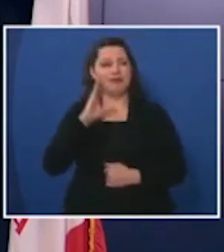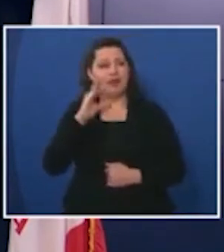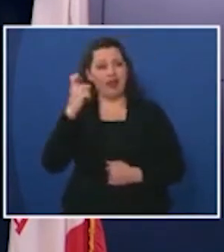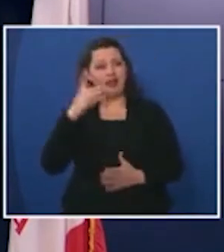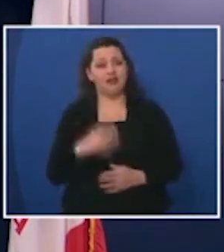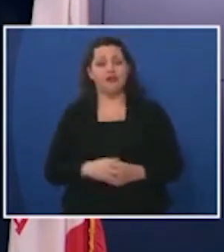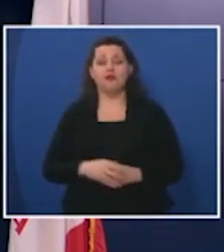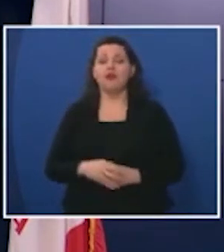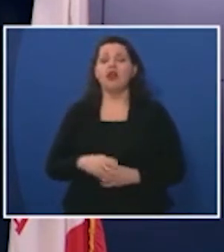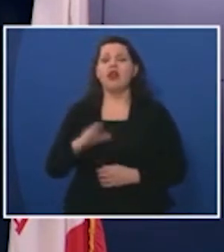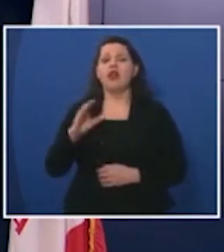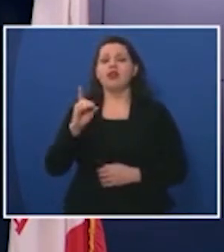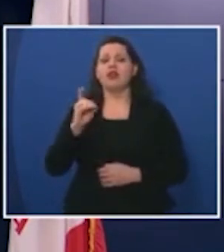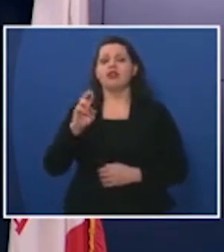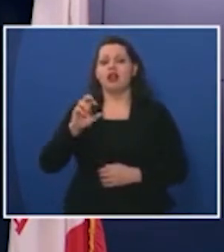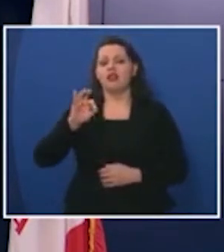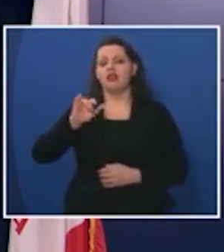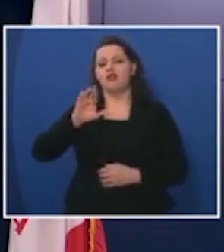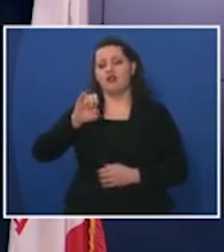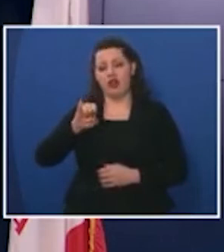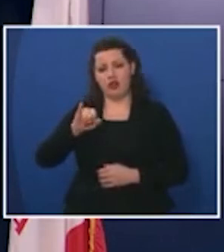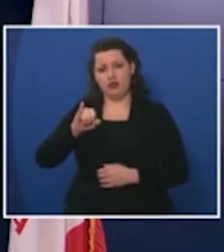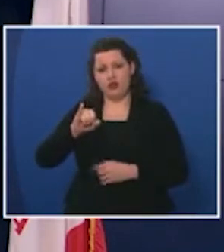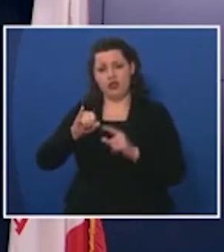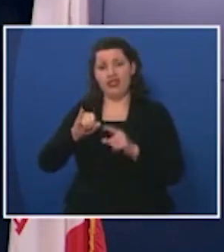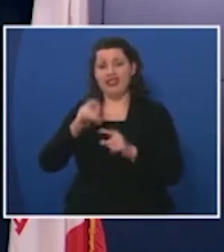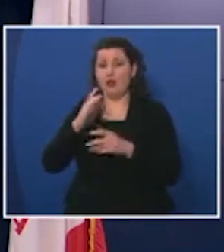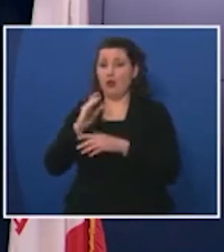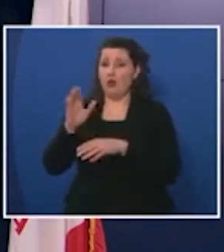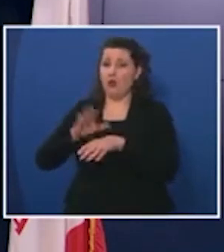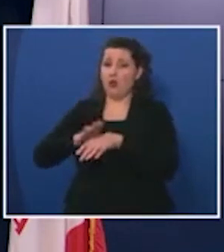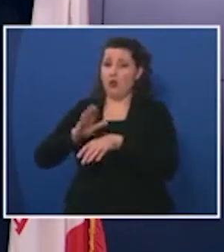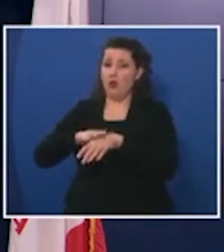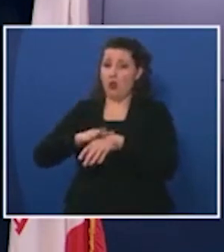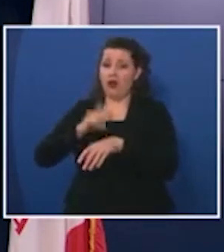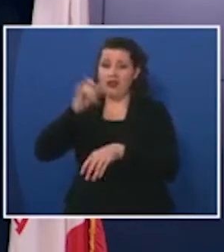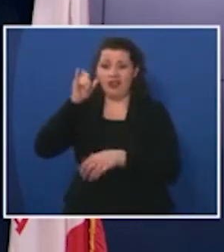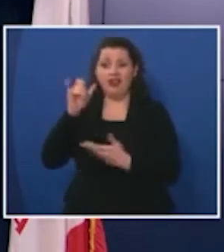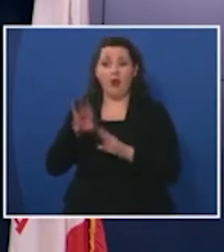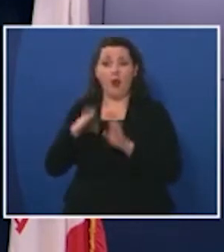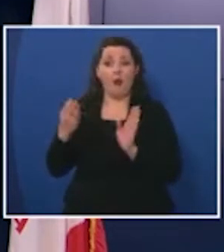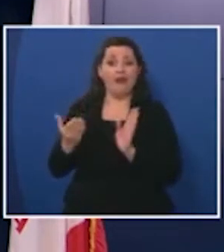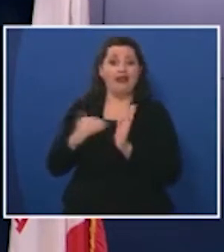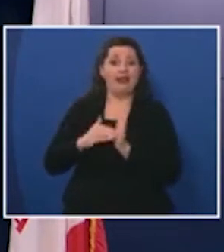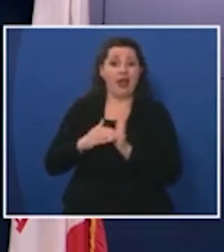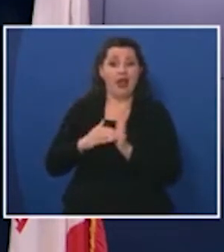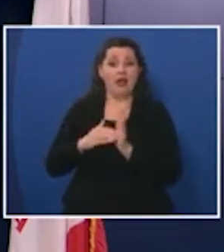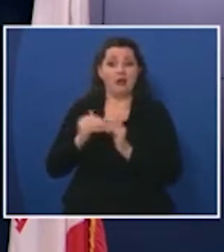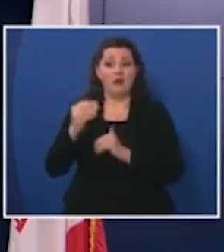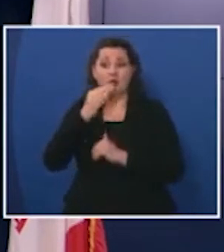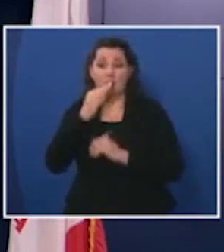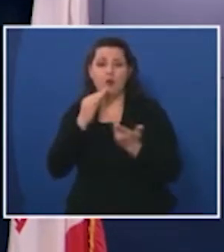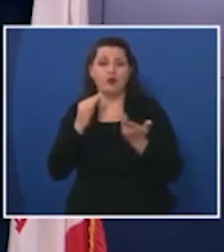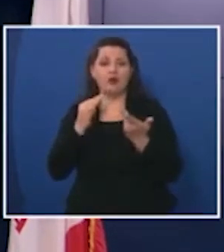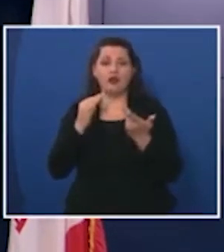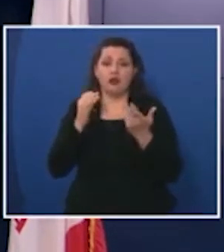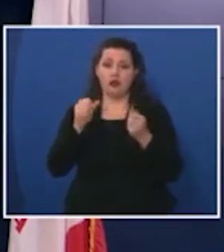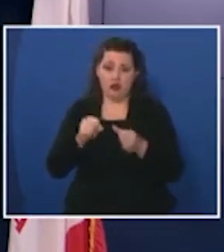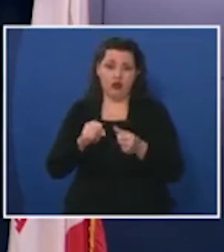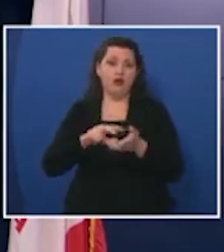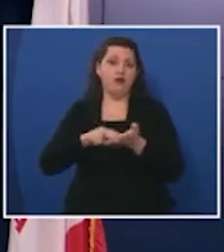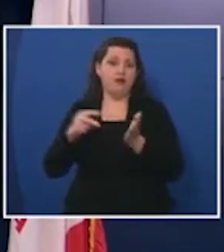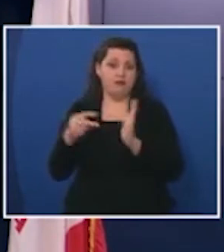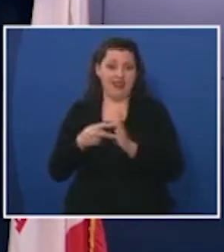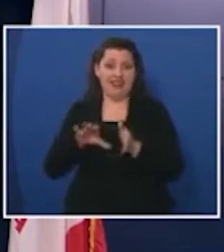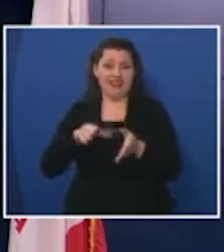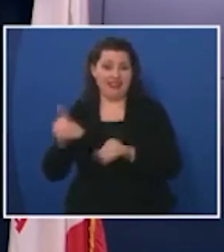fauci in his testimony before the senate yesterday warned that reopening too soon could not only result in avoidable suffering and death but could also